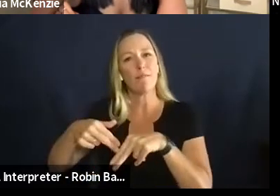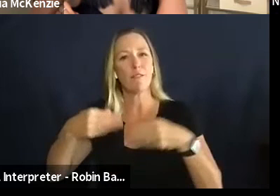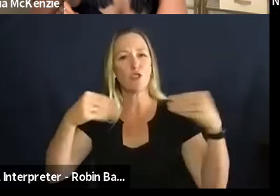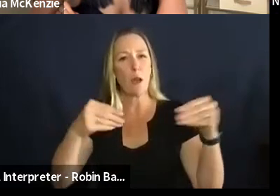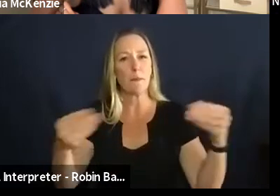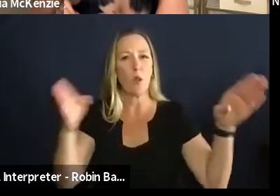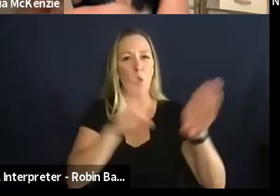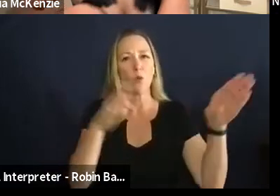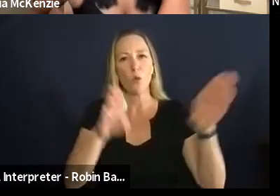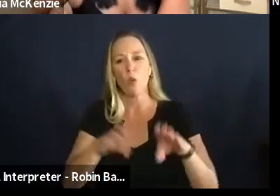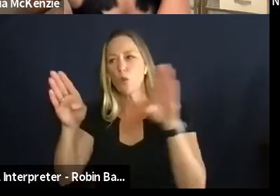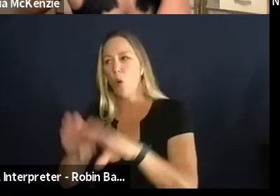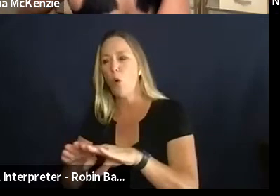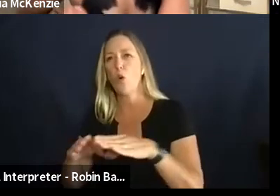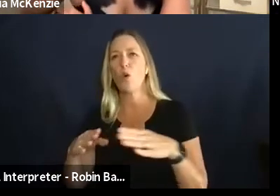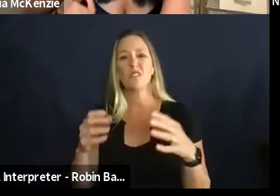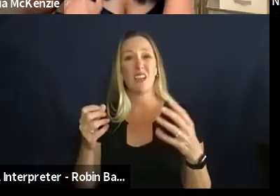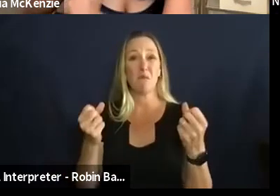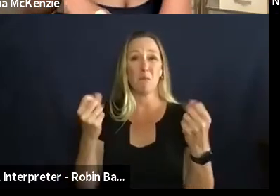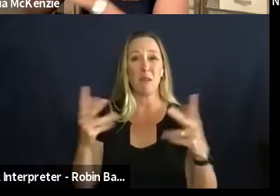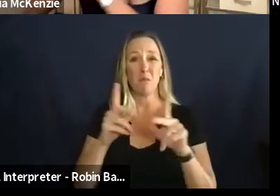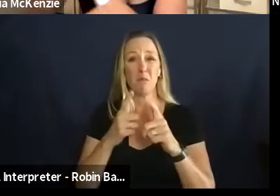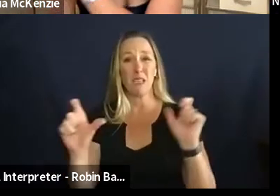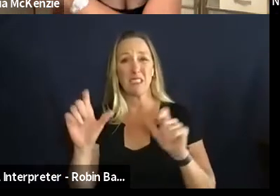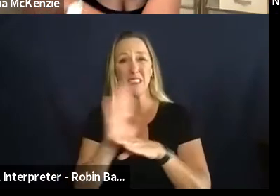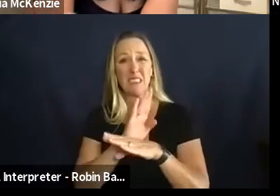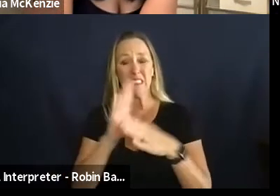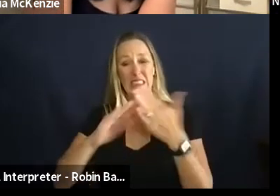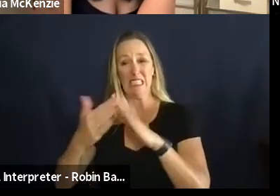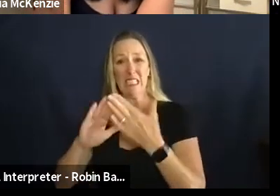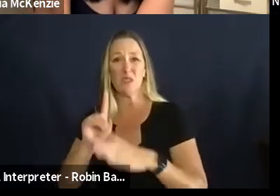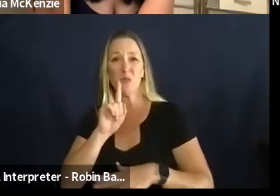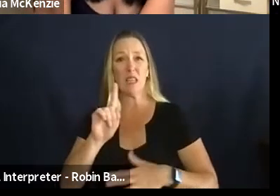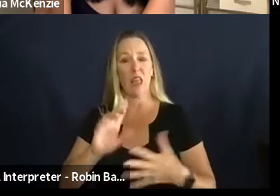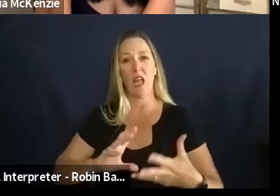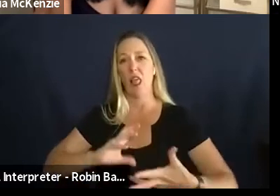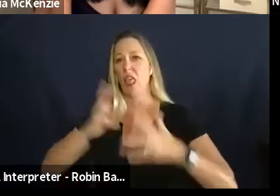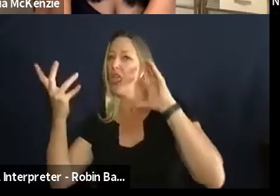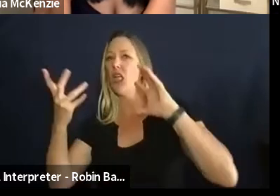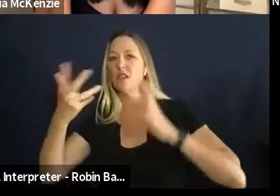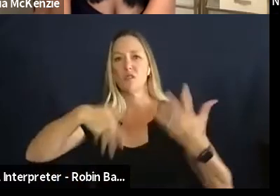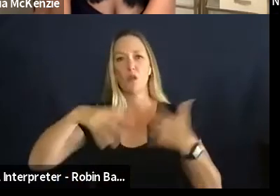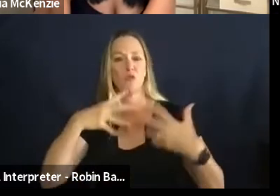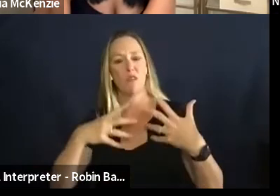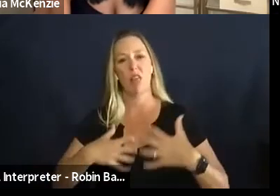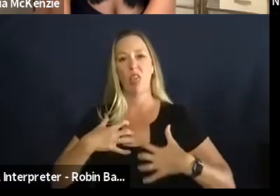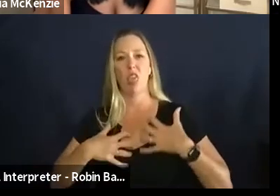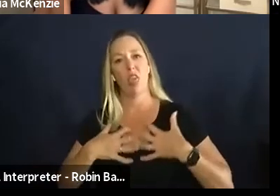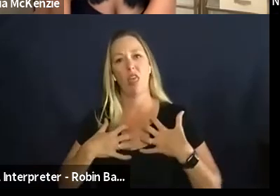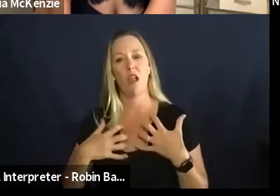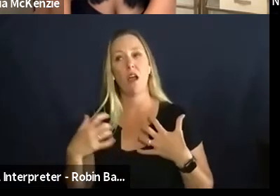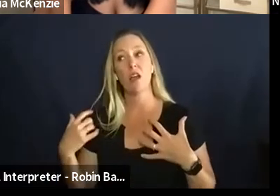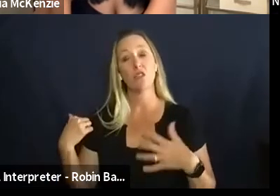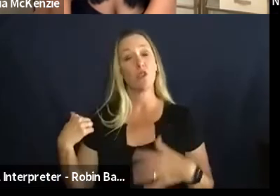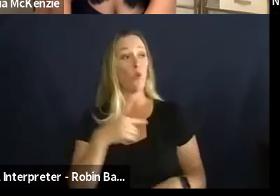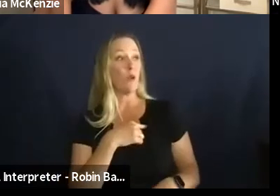unrest in cities where our stores were located um we really stepped up and and supported a lot of um of skateboard shop